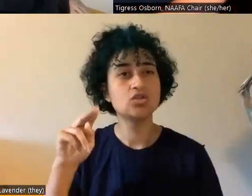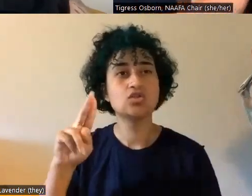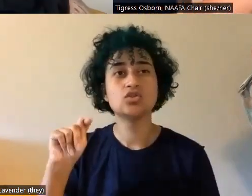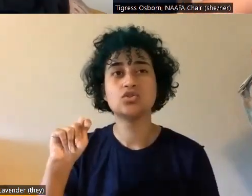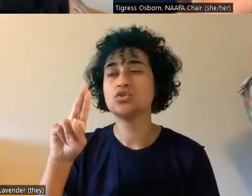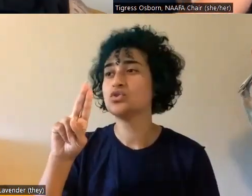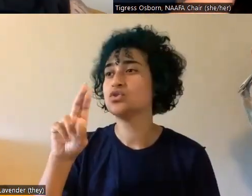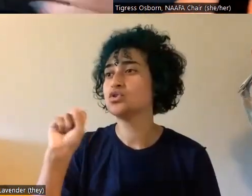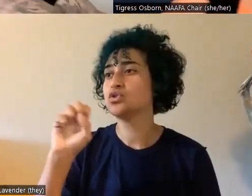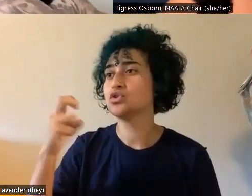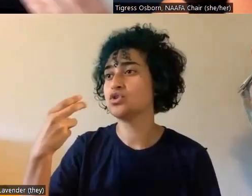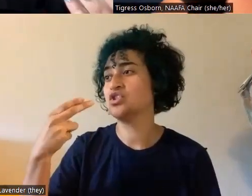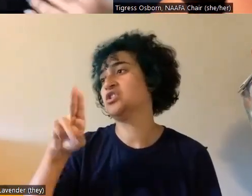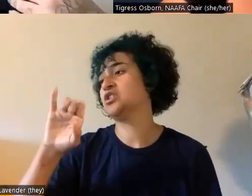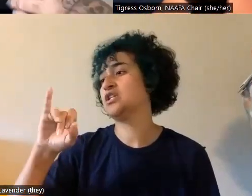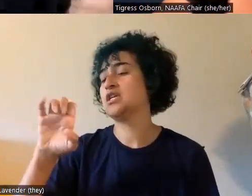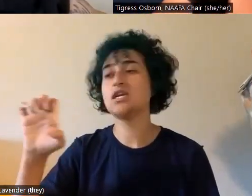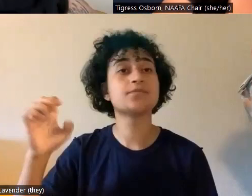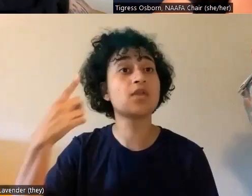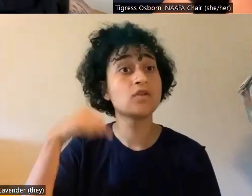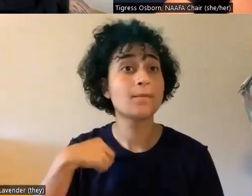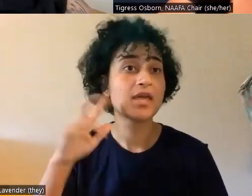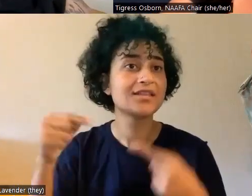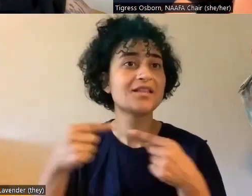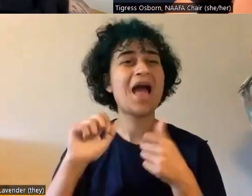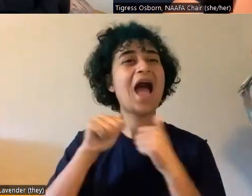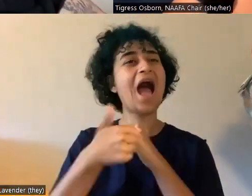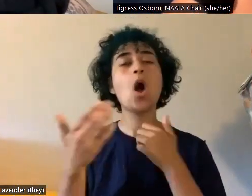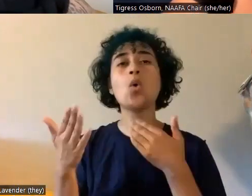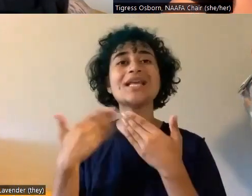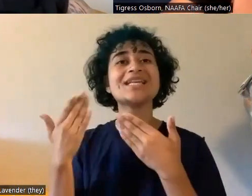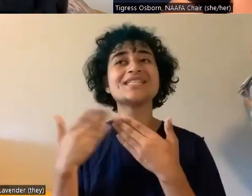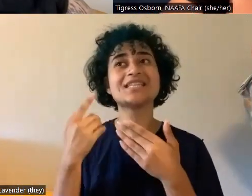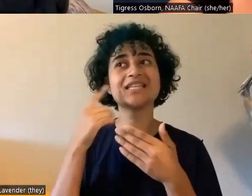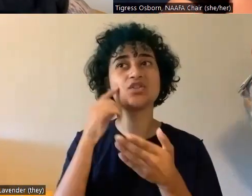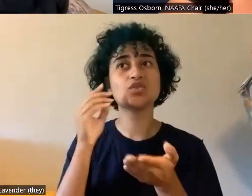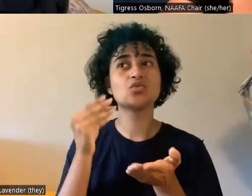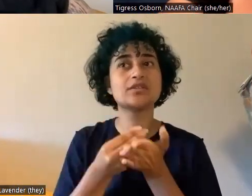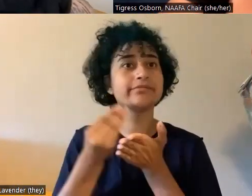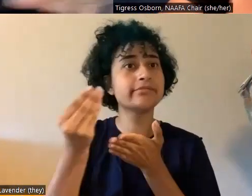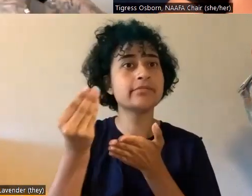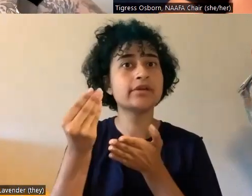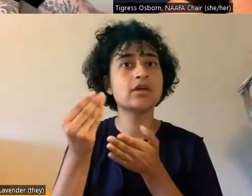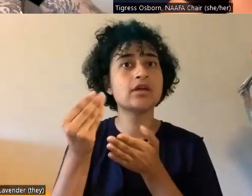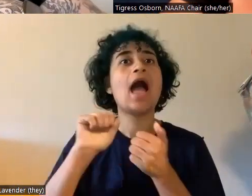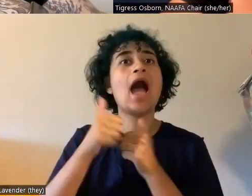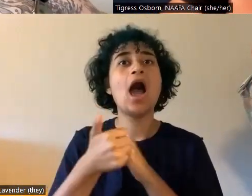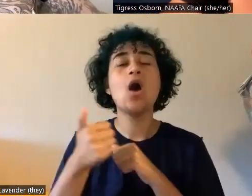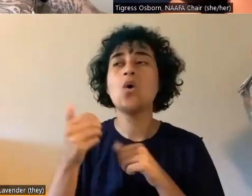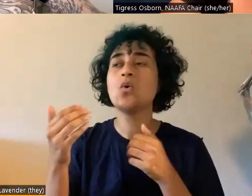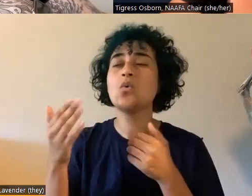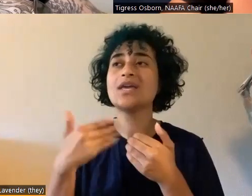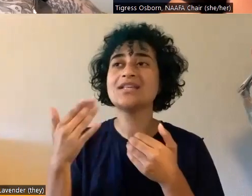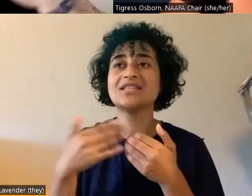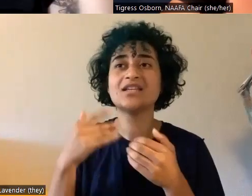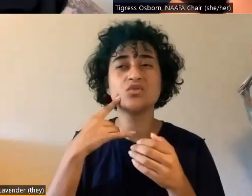whatever the great ones are for me, it's about how easy is it to put install into the bathroom. I have a